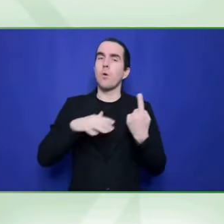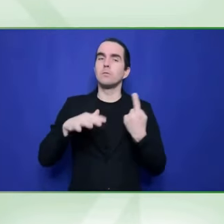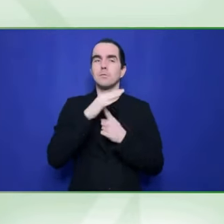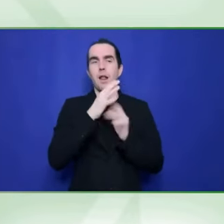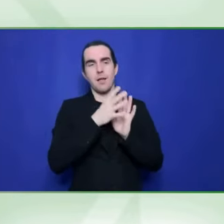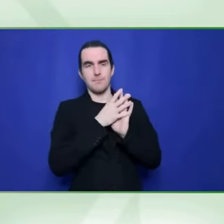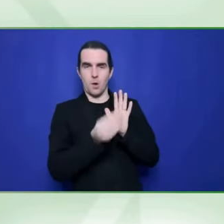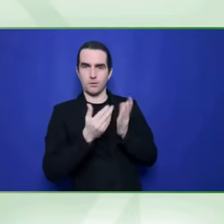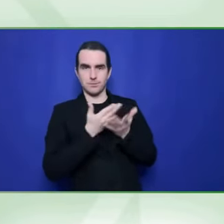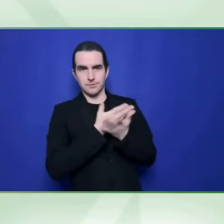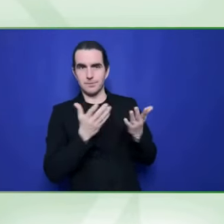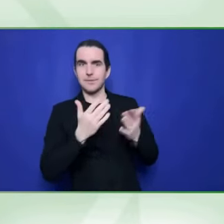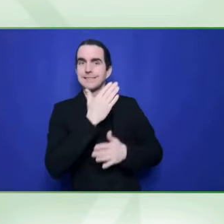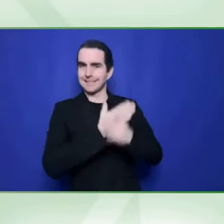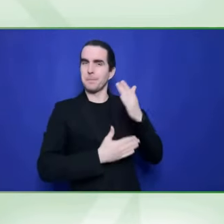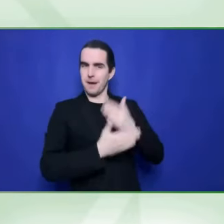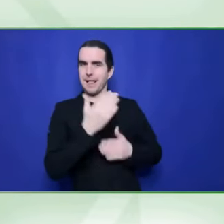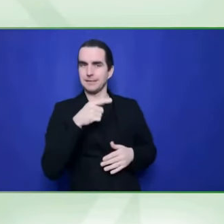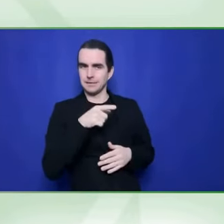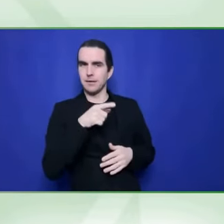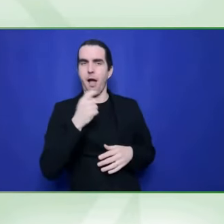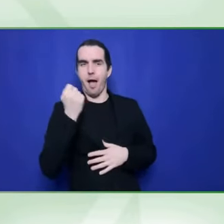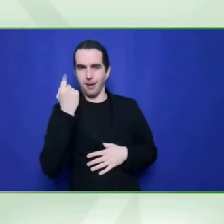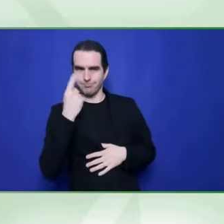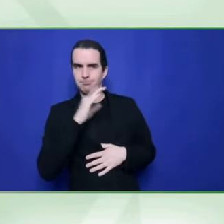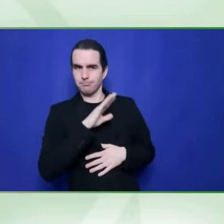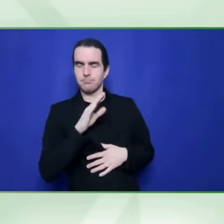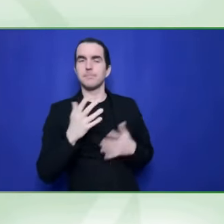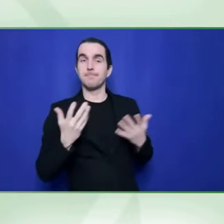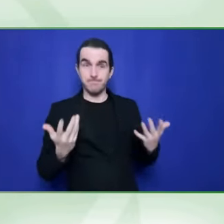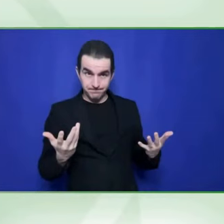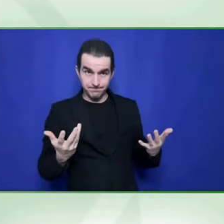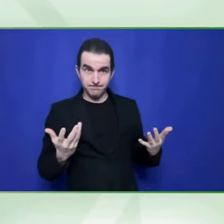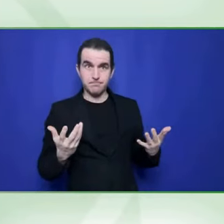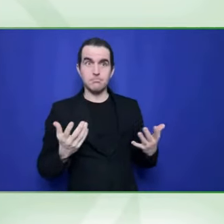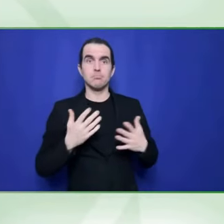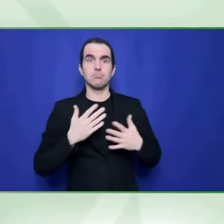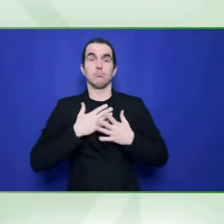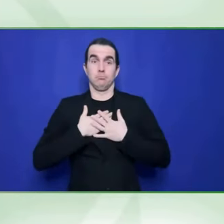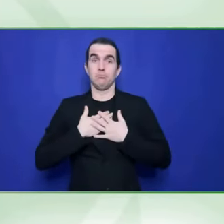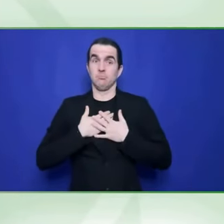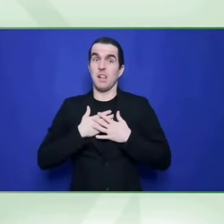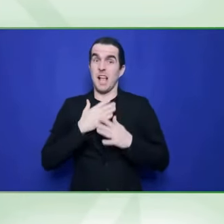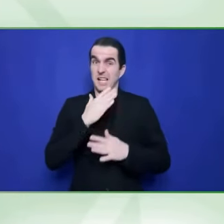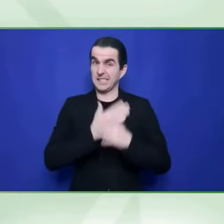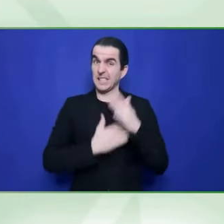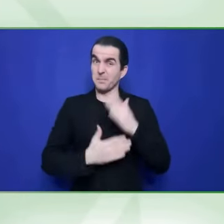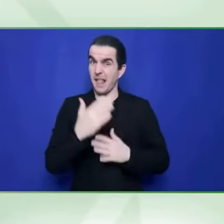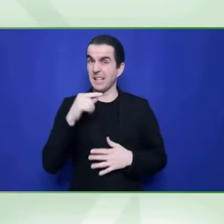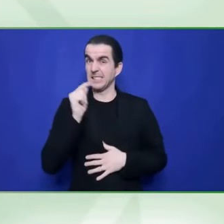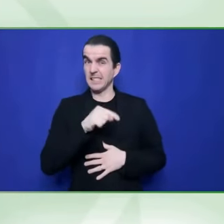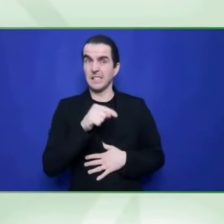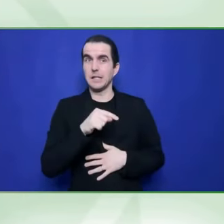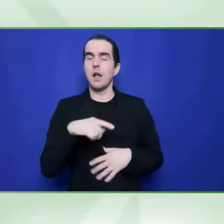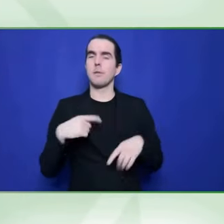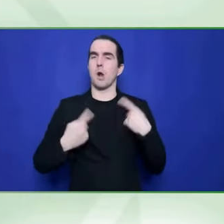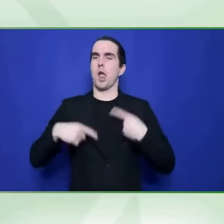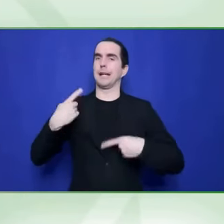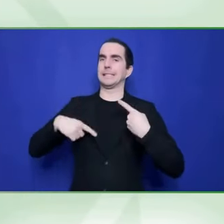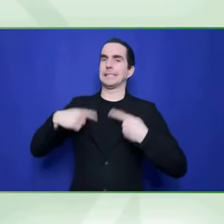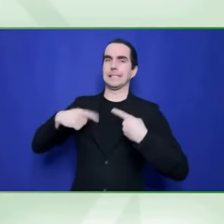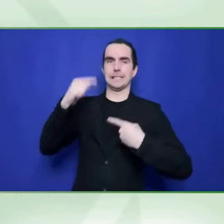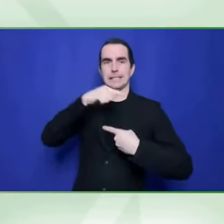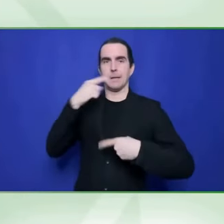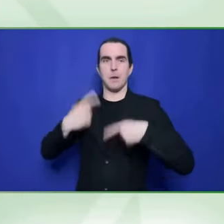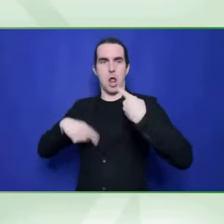fields. It's, and I think it's about time that we brought it out of that sphere. And I think a brilliant way of, of, of, this that's being done right